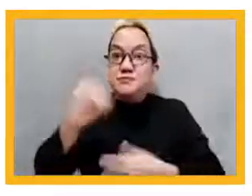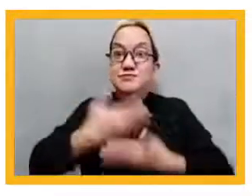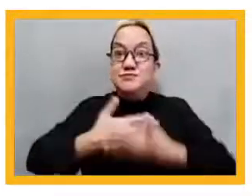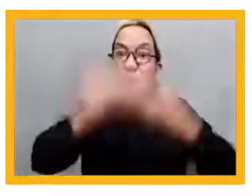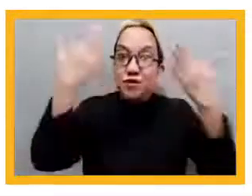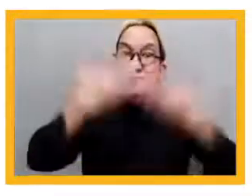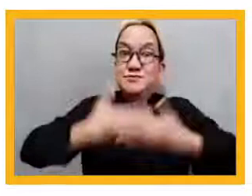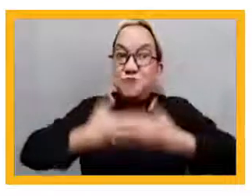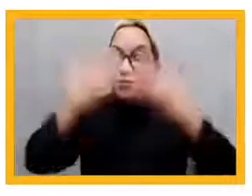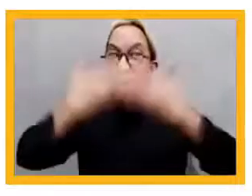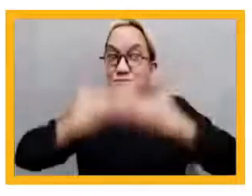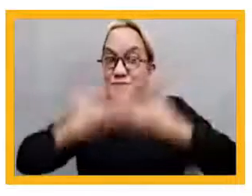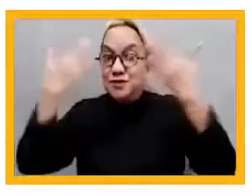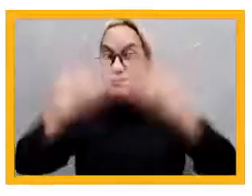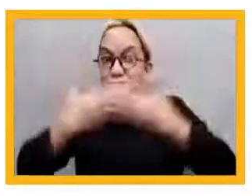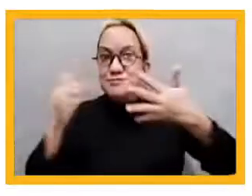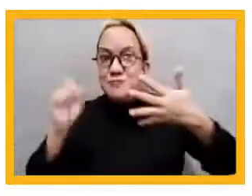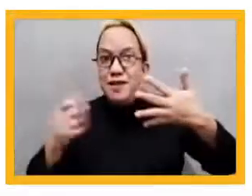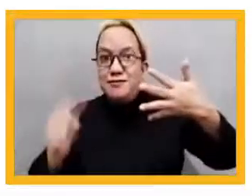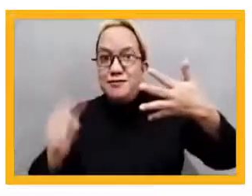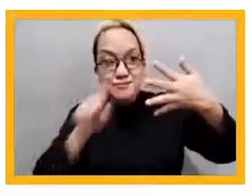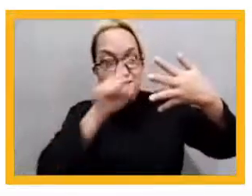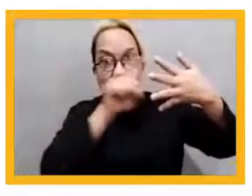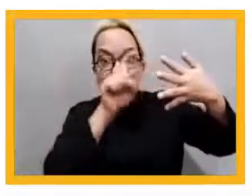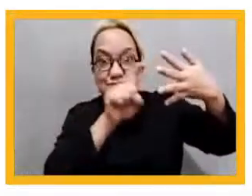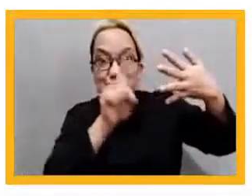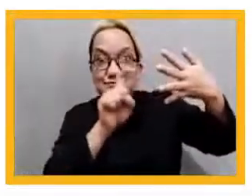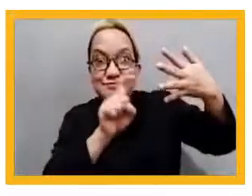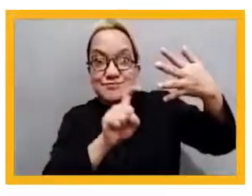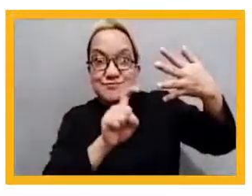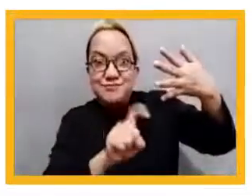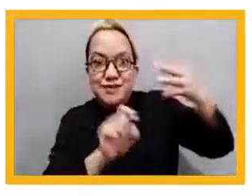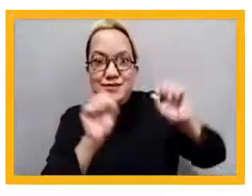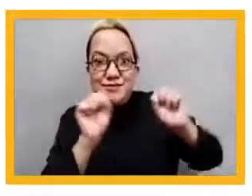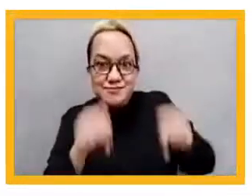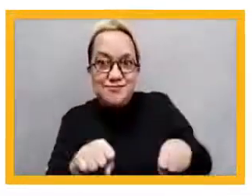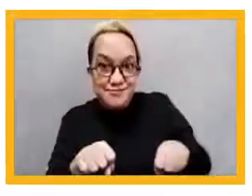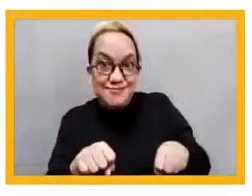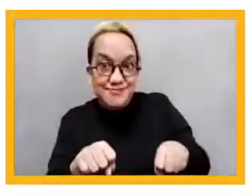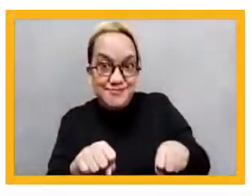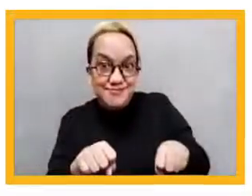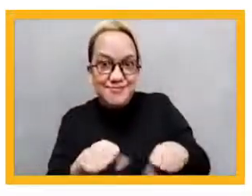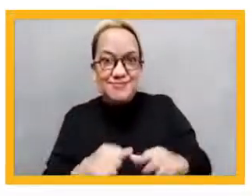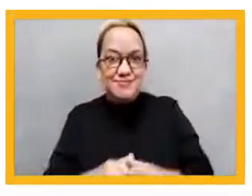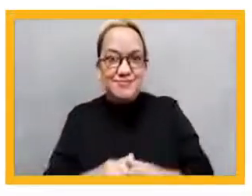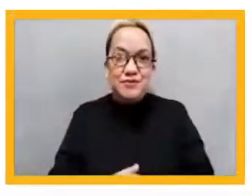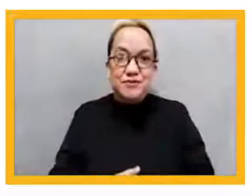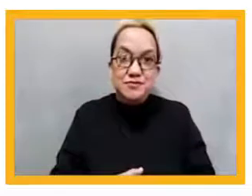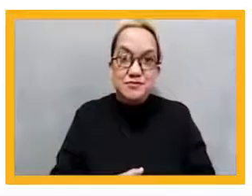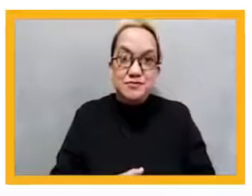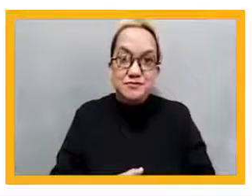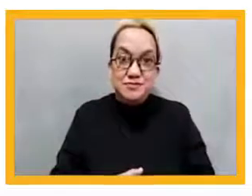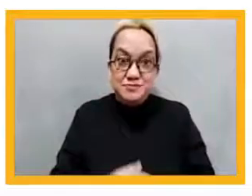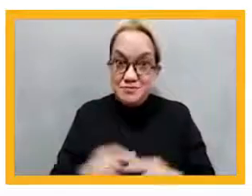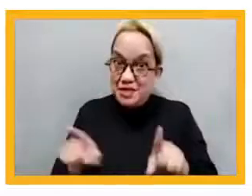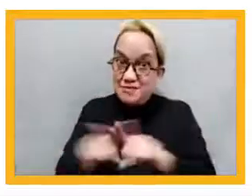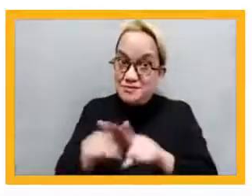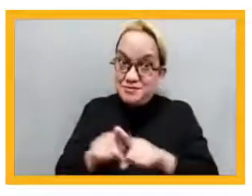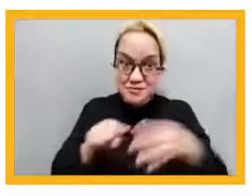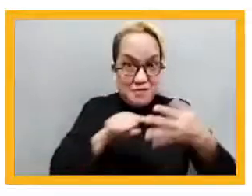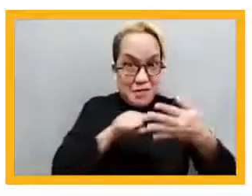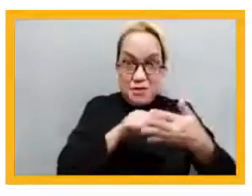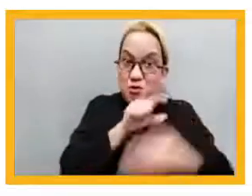throughout the days from there. And after this week, we're happy to let you know that all the videos, all the sessions will be available